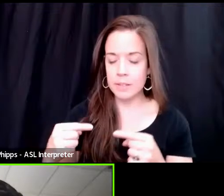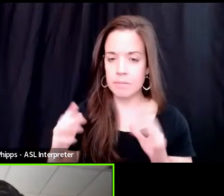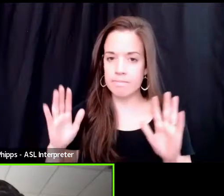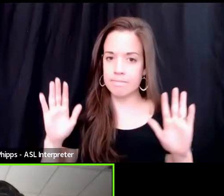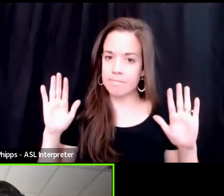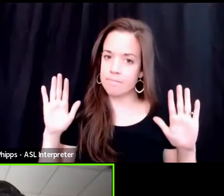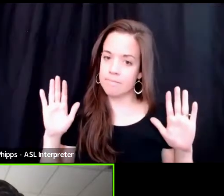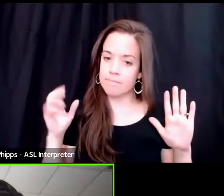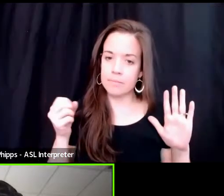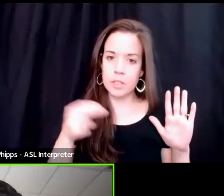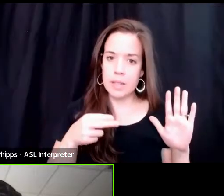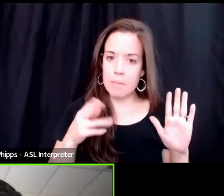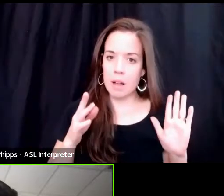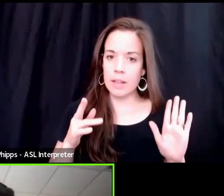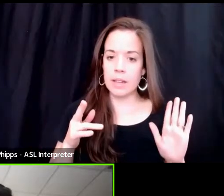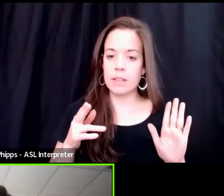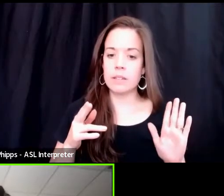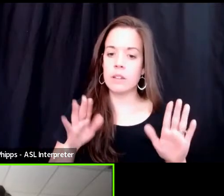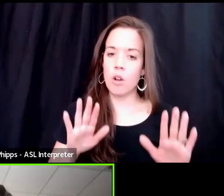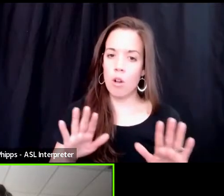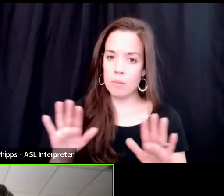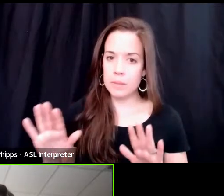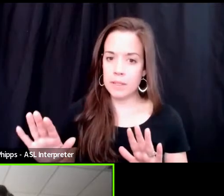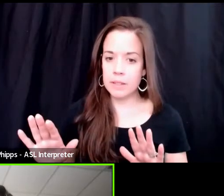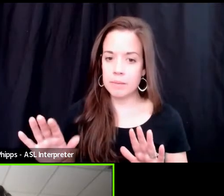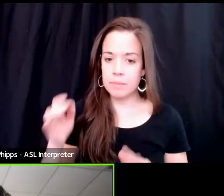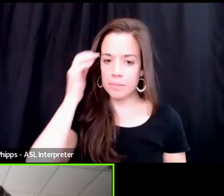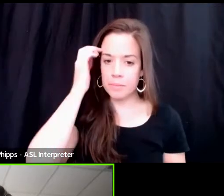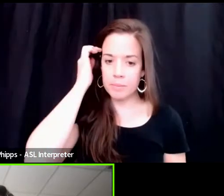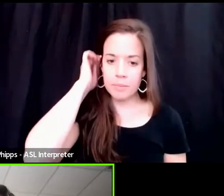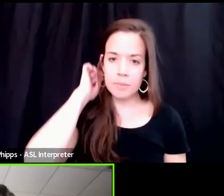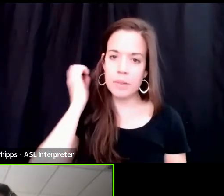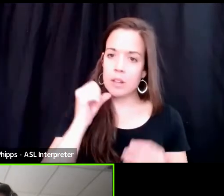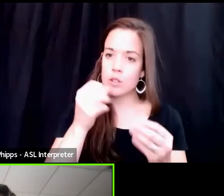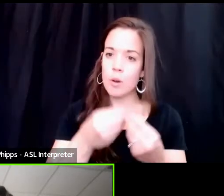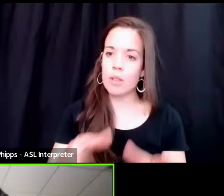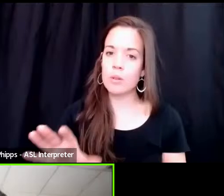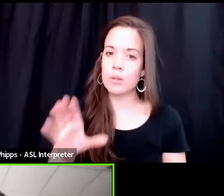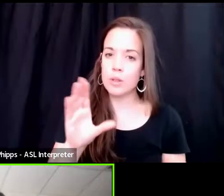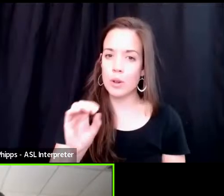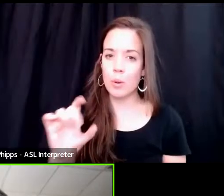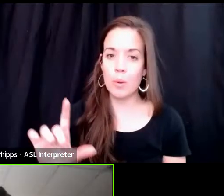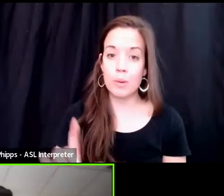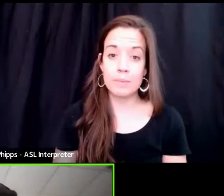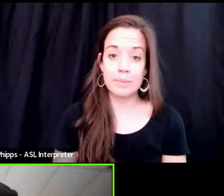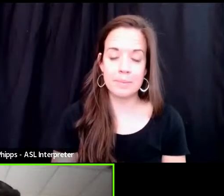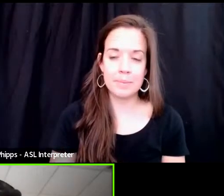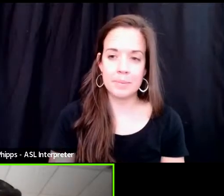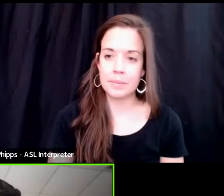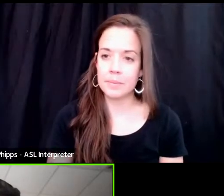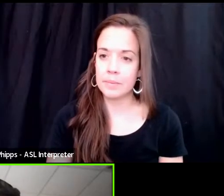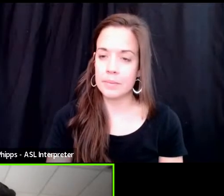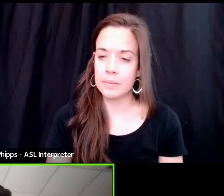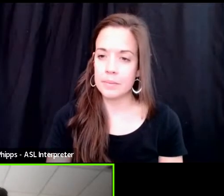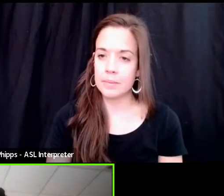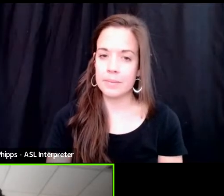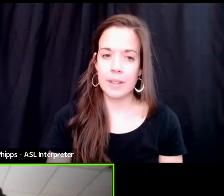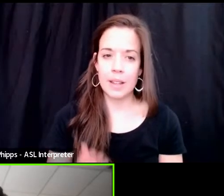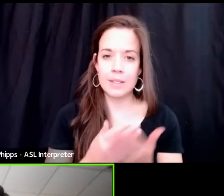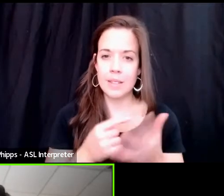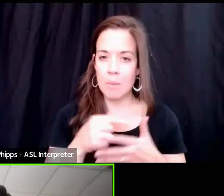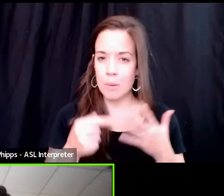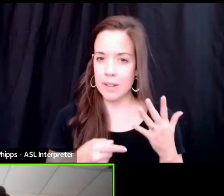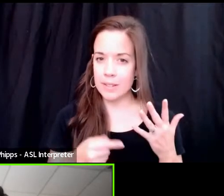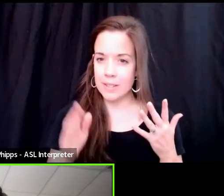it right away, but do so calmly and don't lose your cool. It just, in some ways it